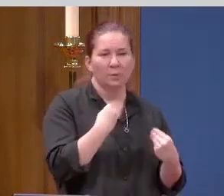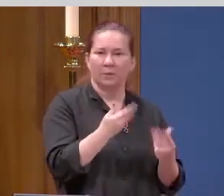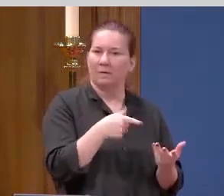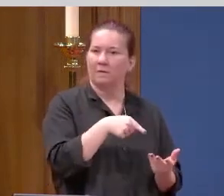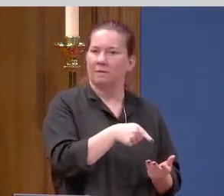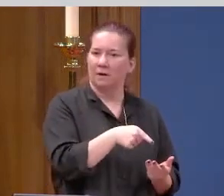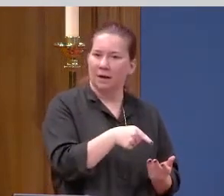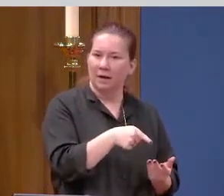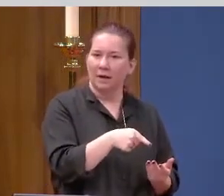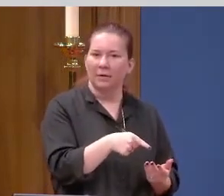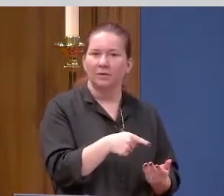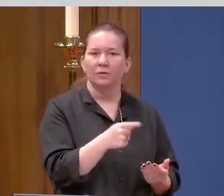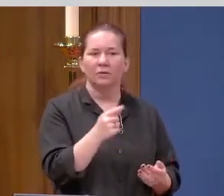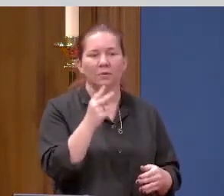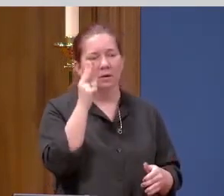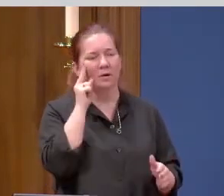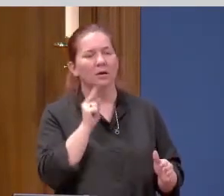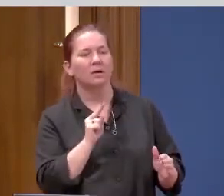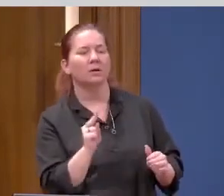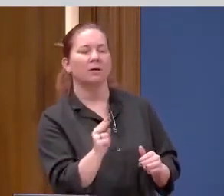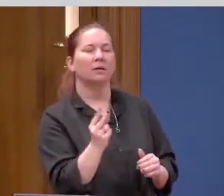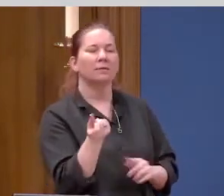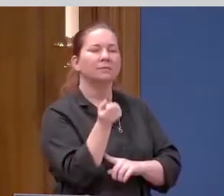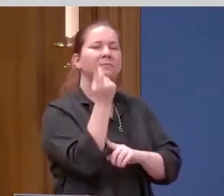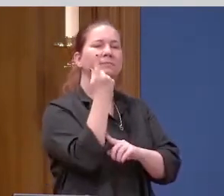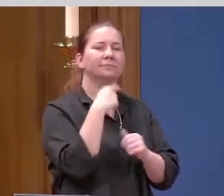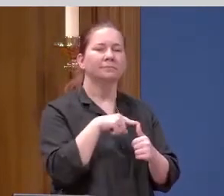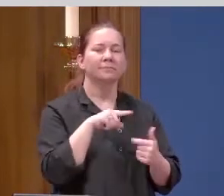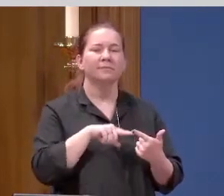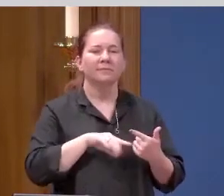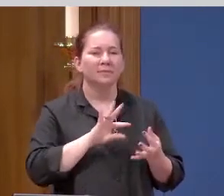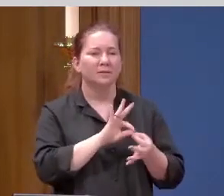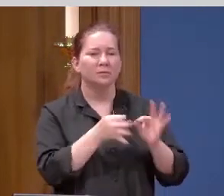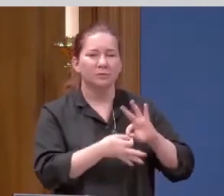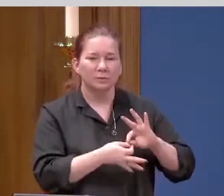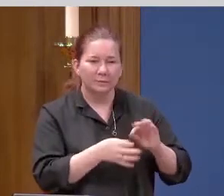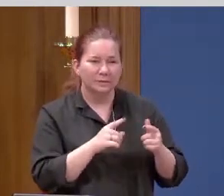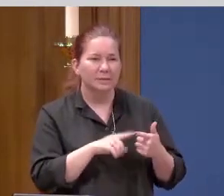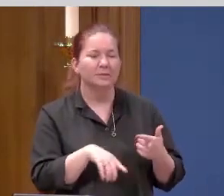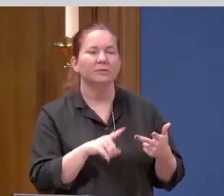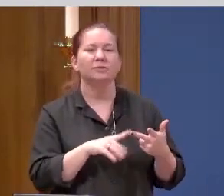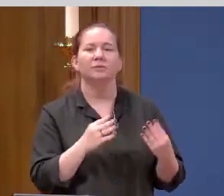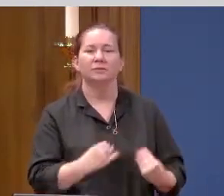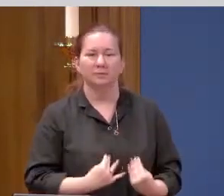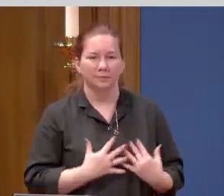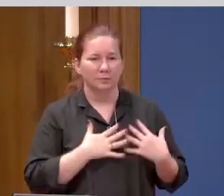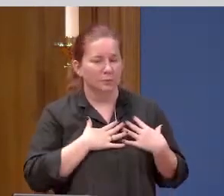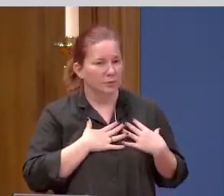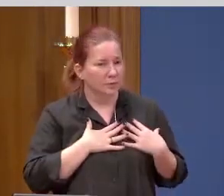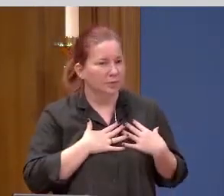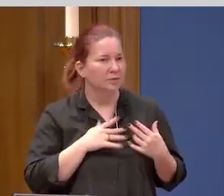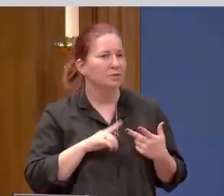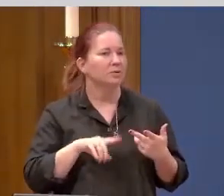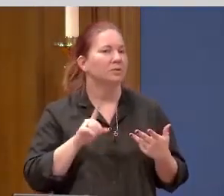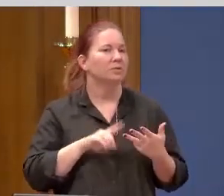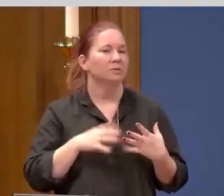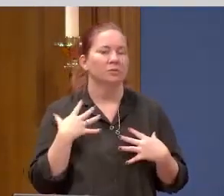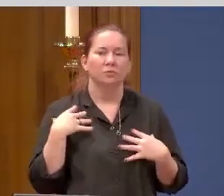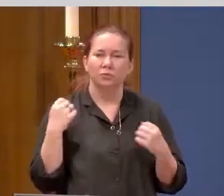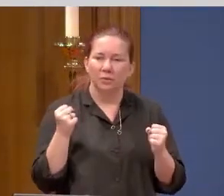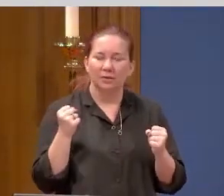insight, interpretation, inspiration, strength.